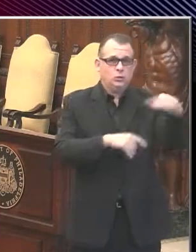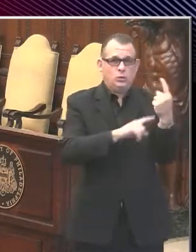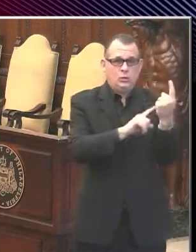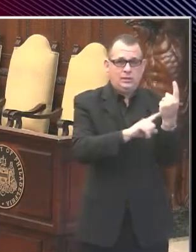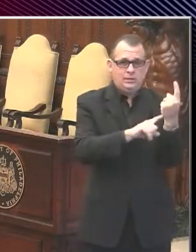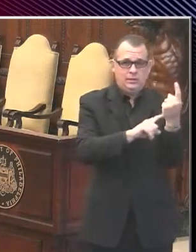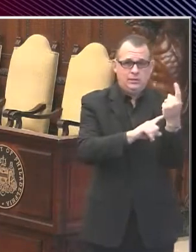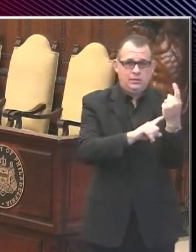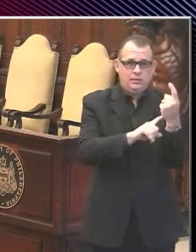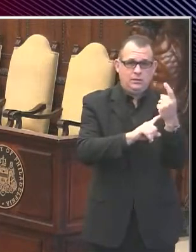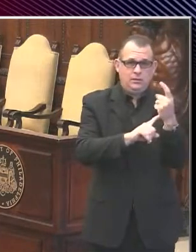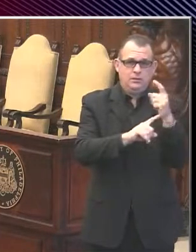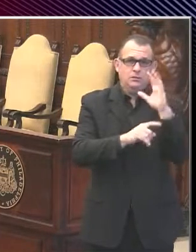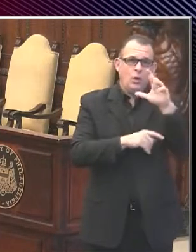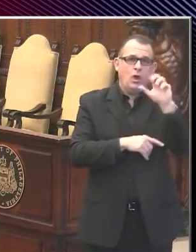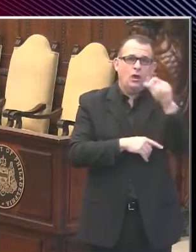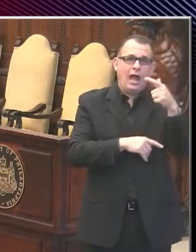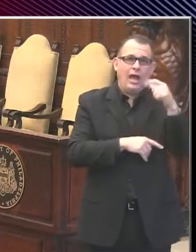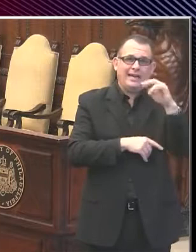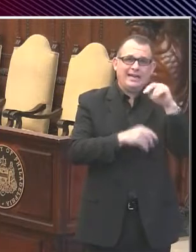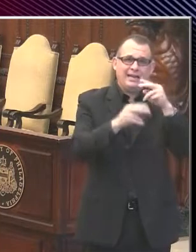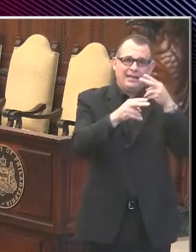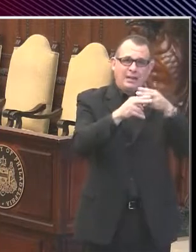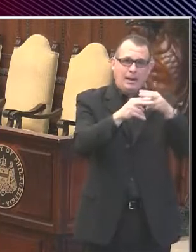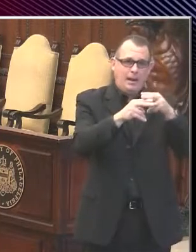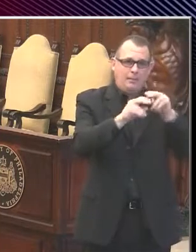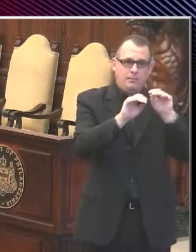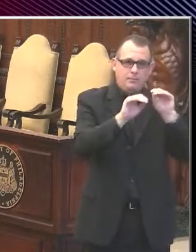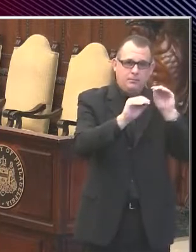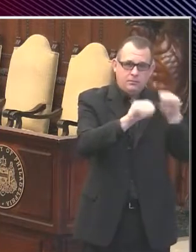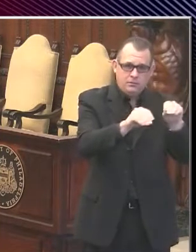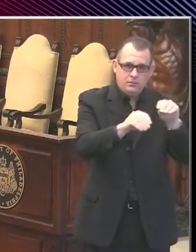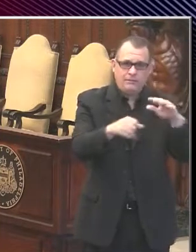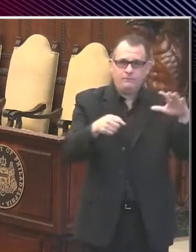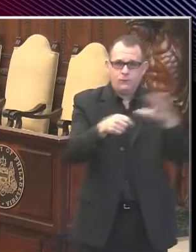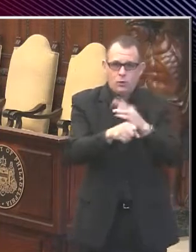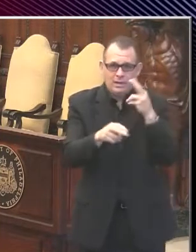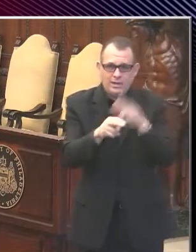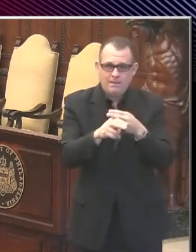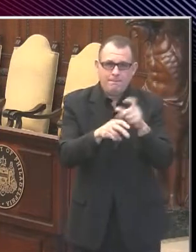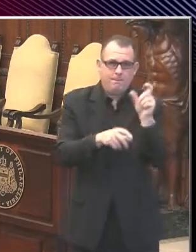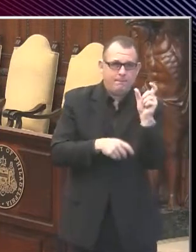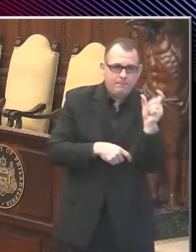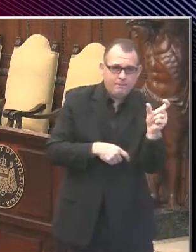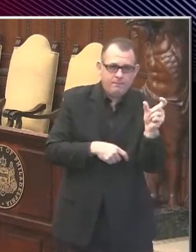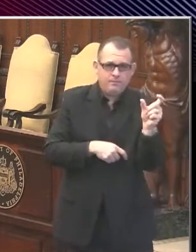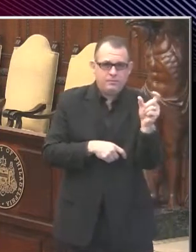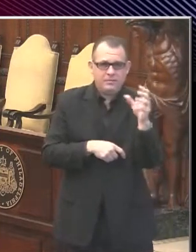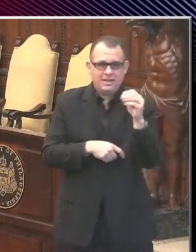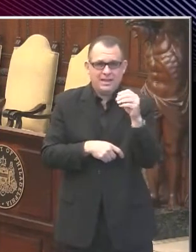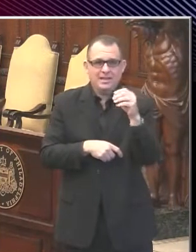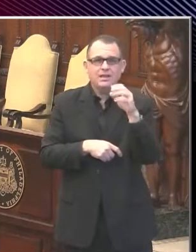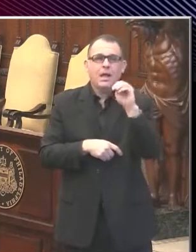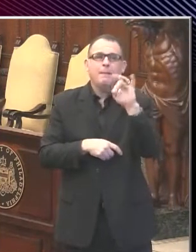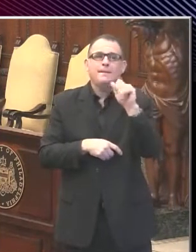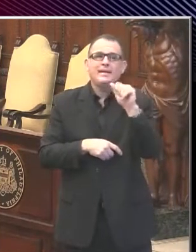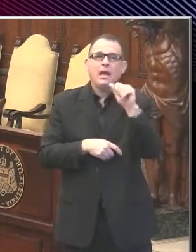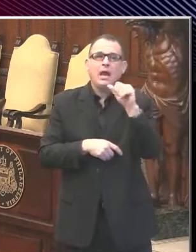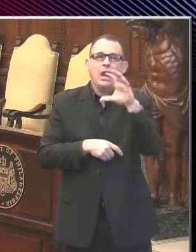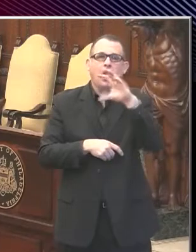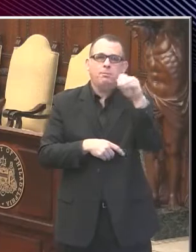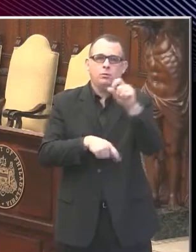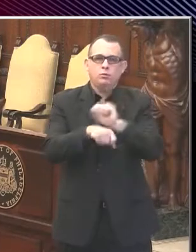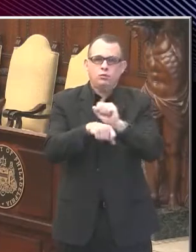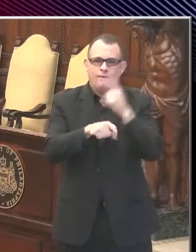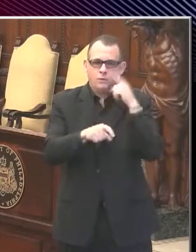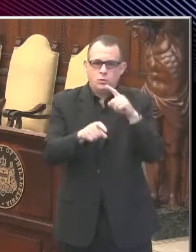name to indicate your full name and your media affiliation. Now we will go over to Armando for